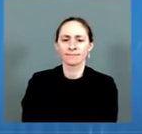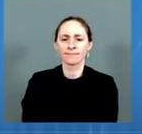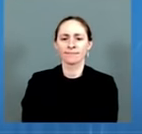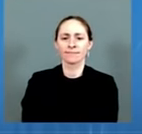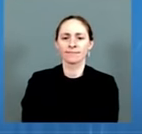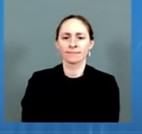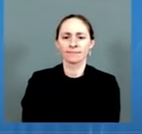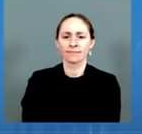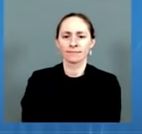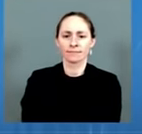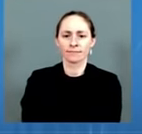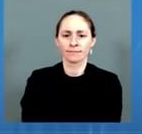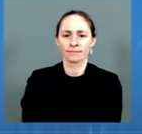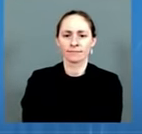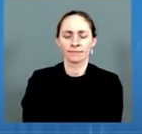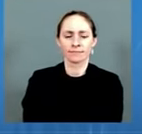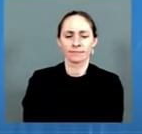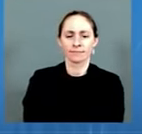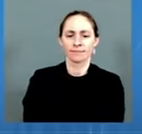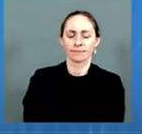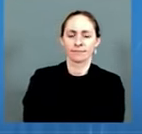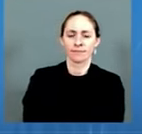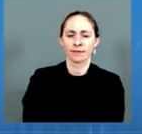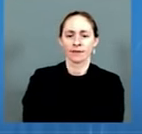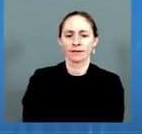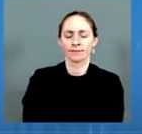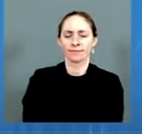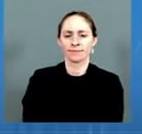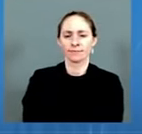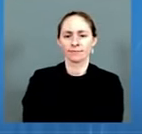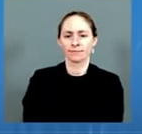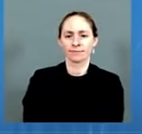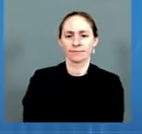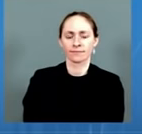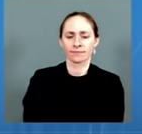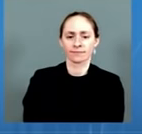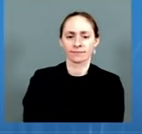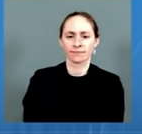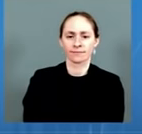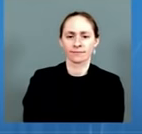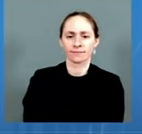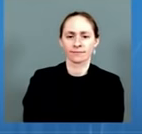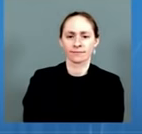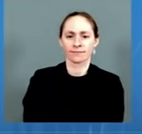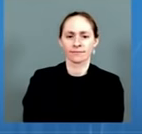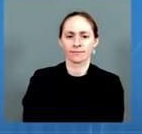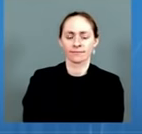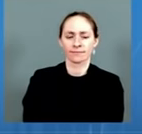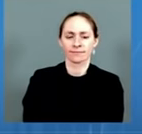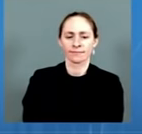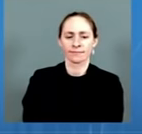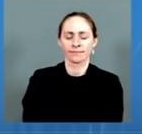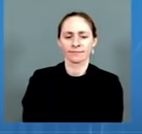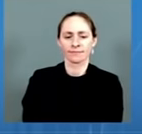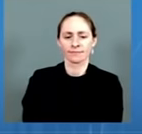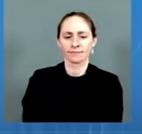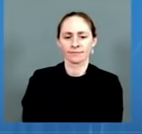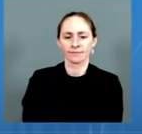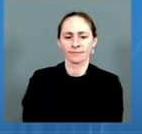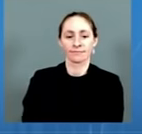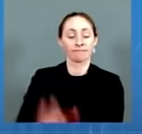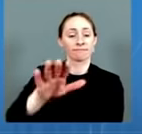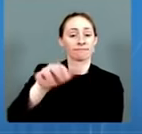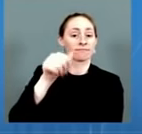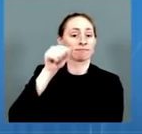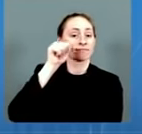Hey, thanks very much for doing the briefing. So tomorrow, the Advisory Committee on Immunization Practices is meeting to discuss the Johnson & Johnson